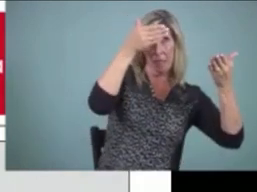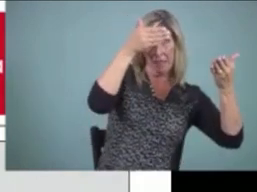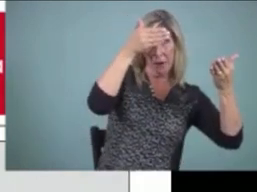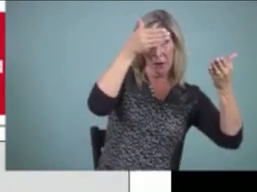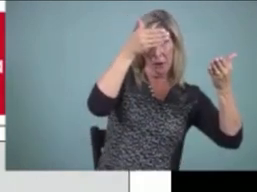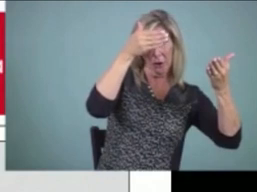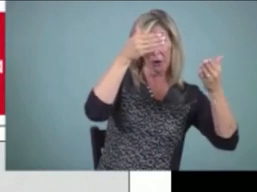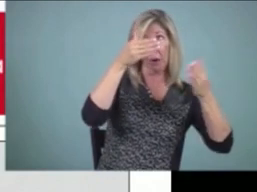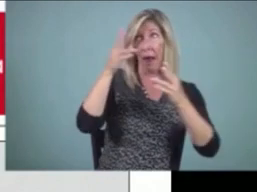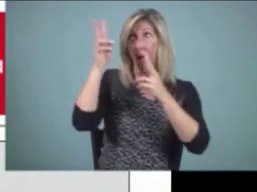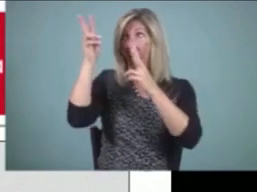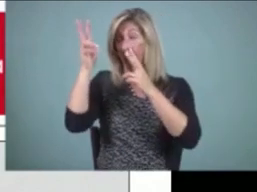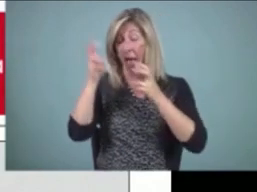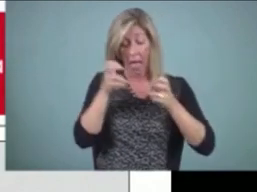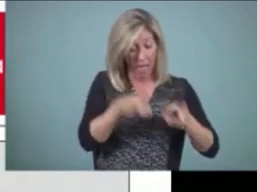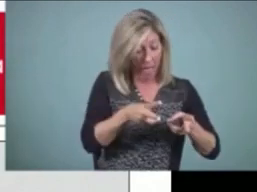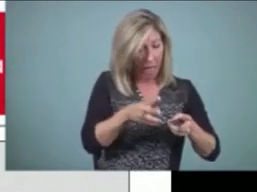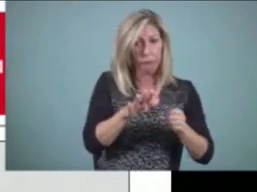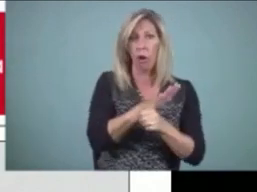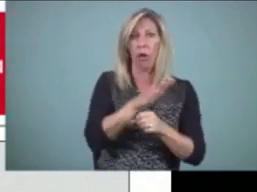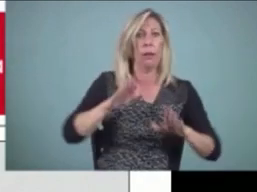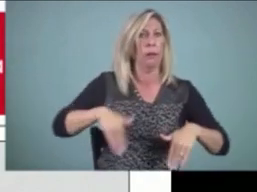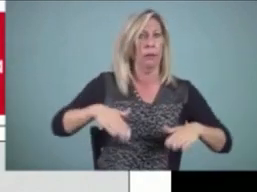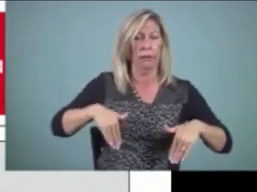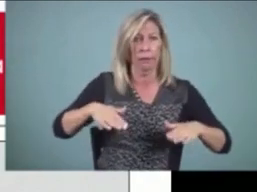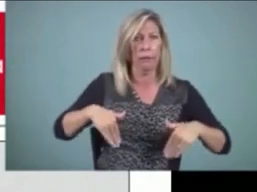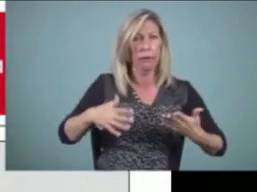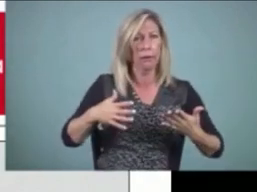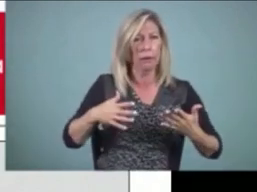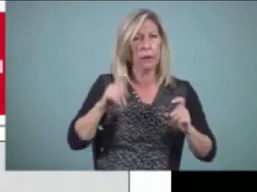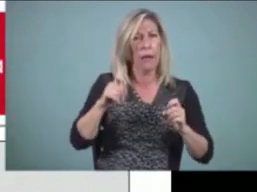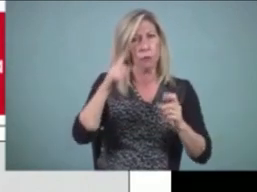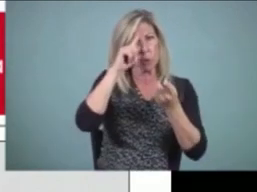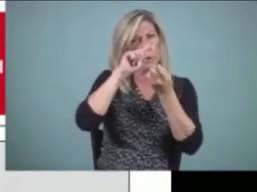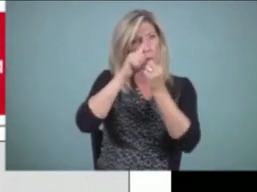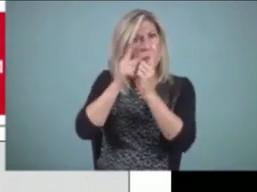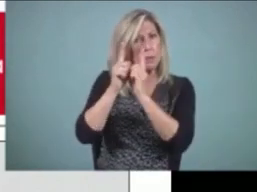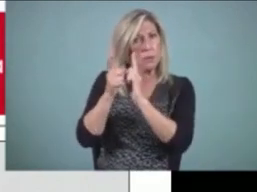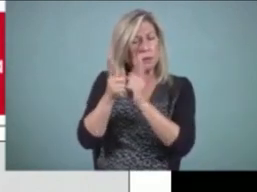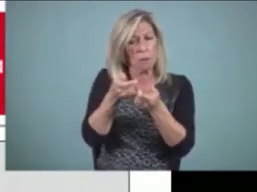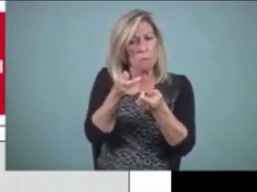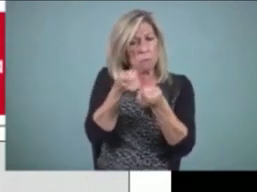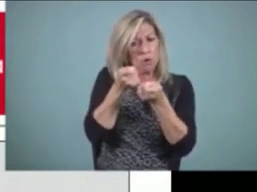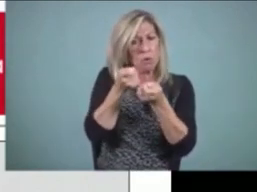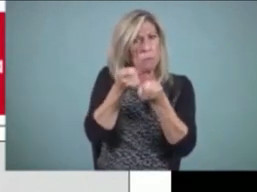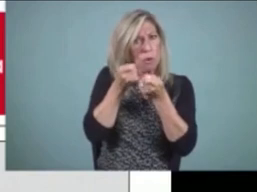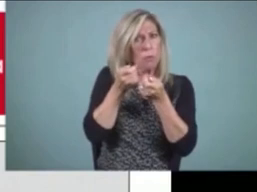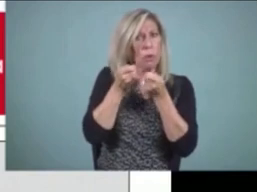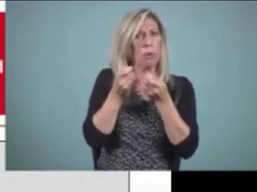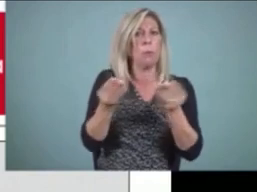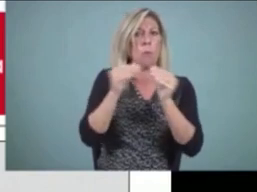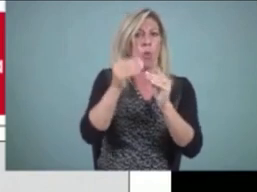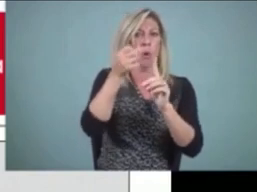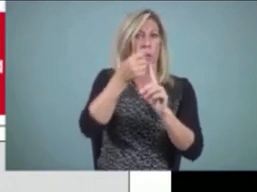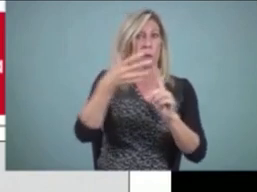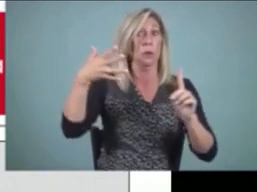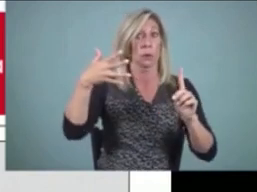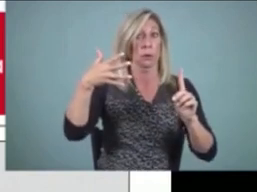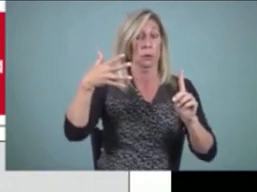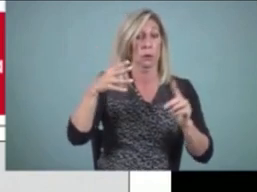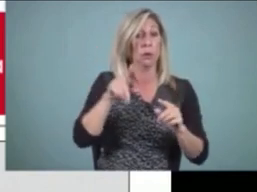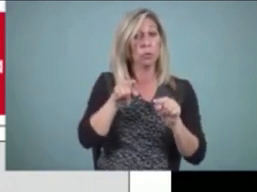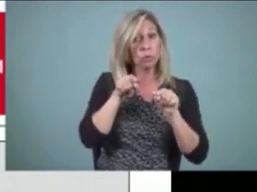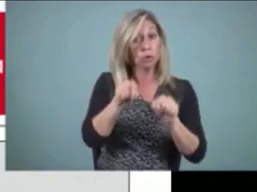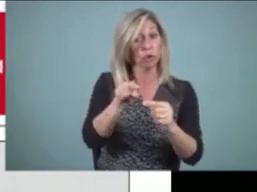this topic than she's been able to put down on the page. So what you're trying to do in the conference for meaning is to say,